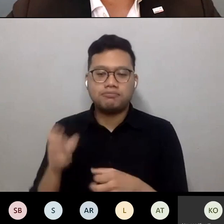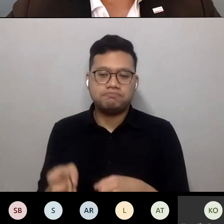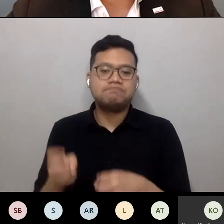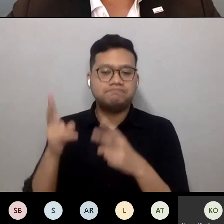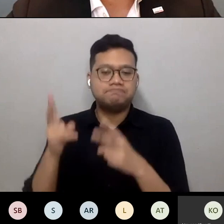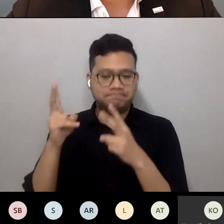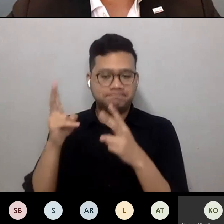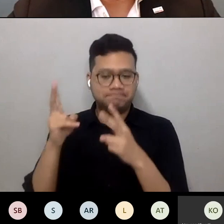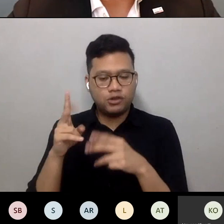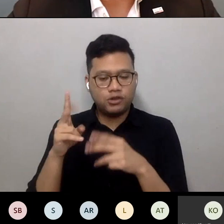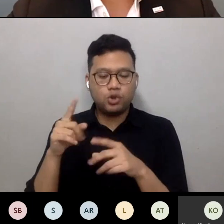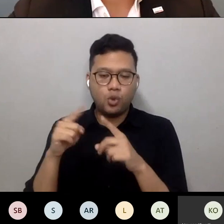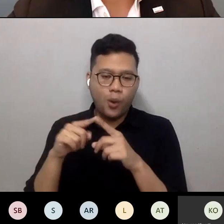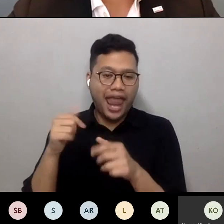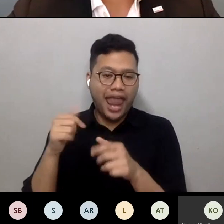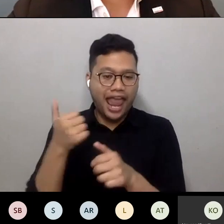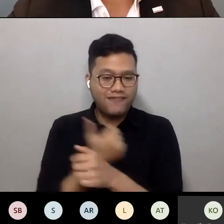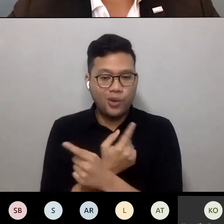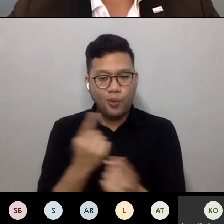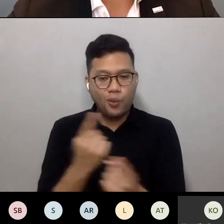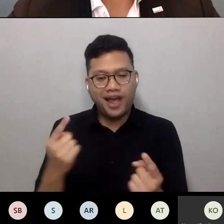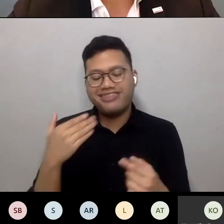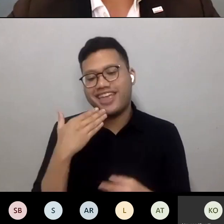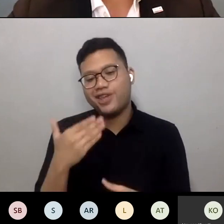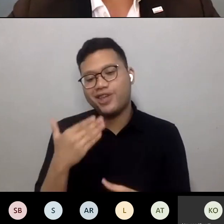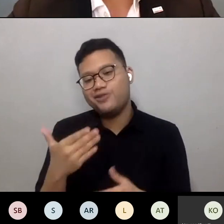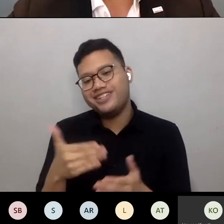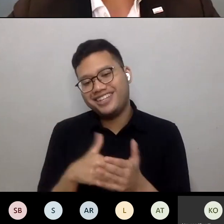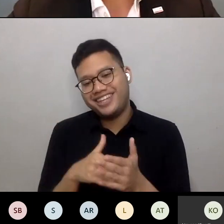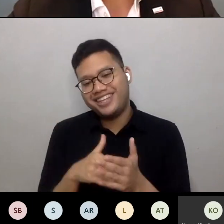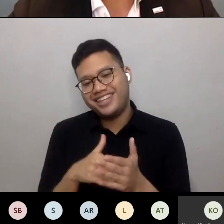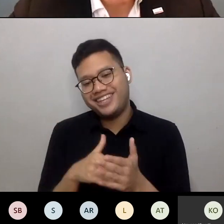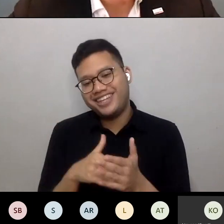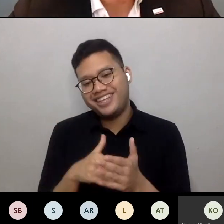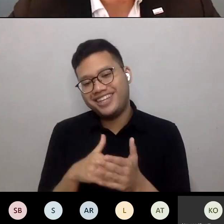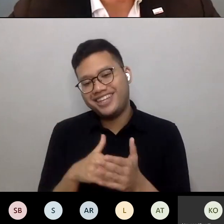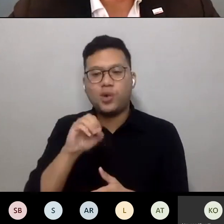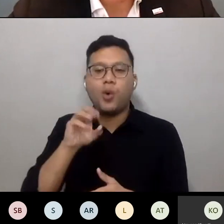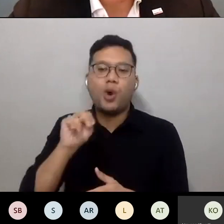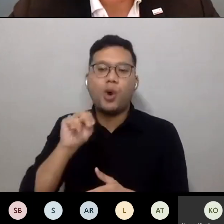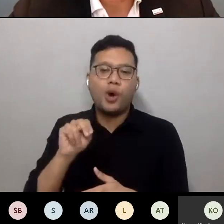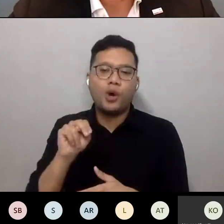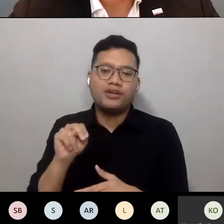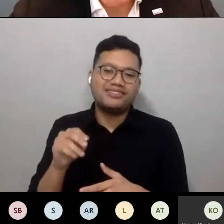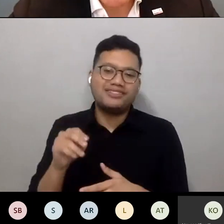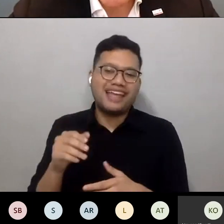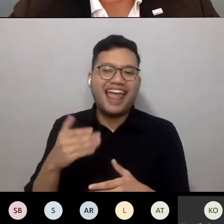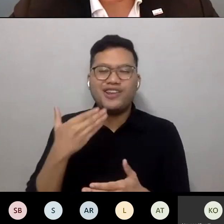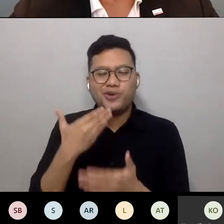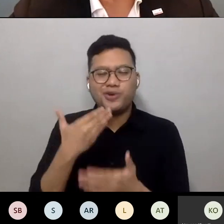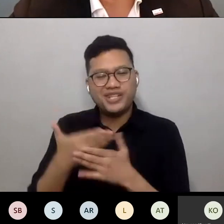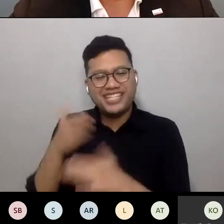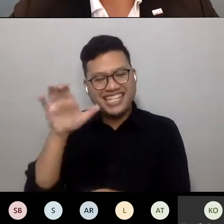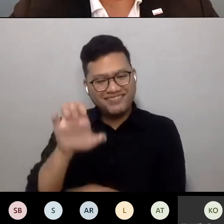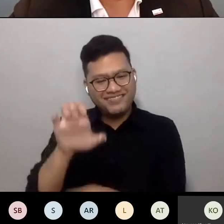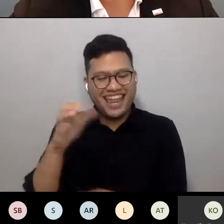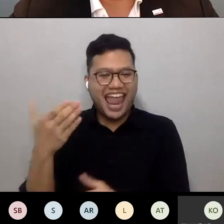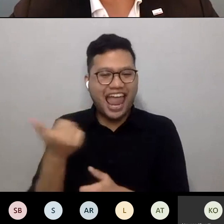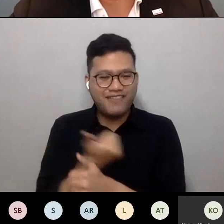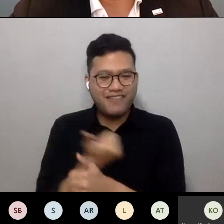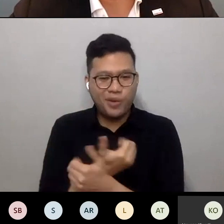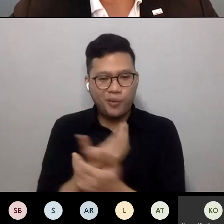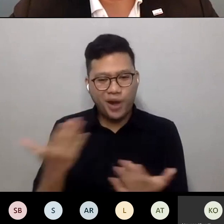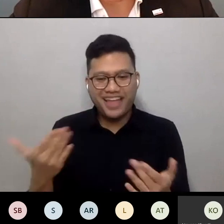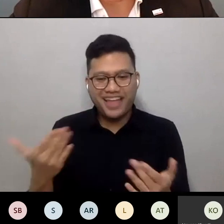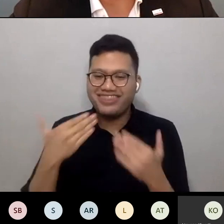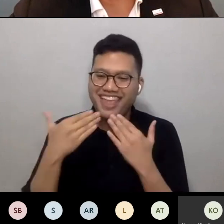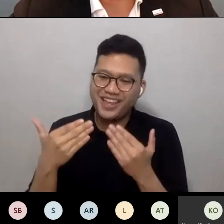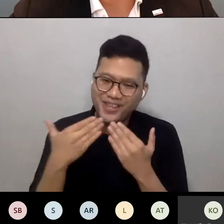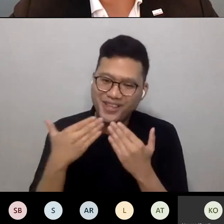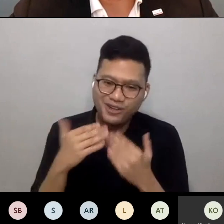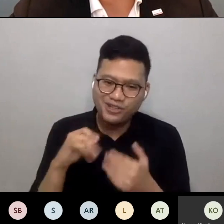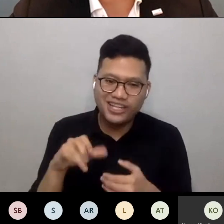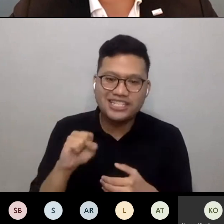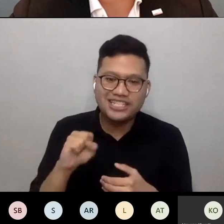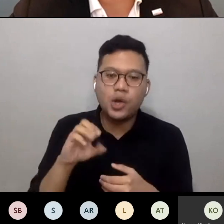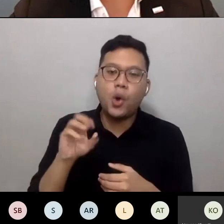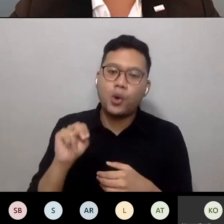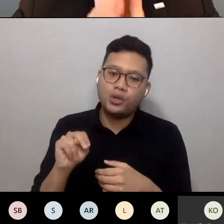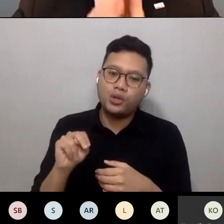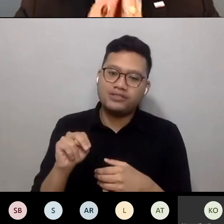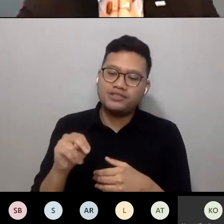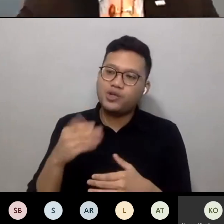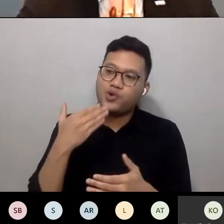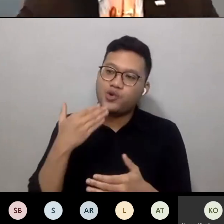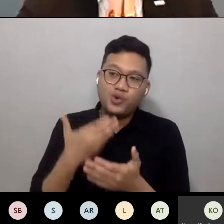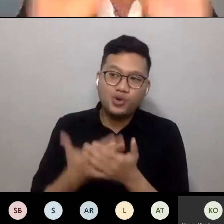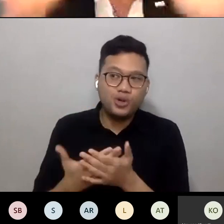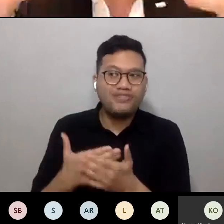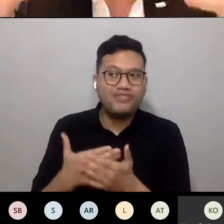this out to everyone thank you again Jason have a good evening everybody thank you thank you very much and everybody have a